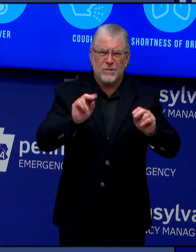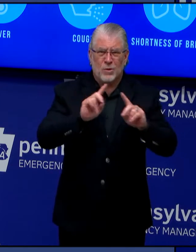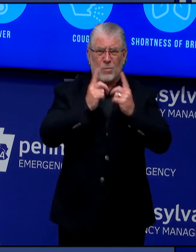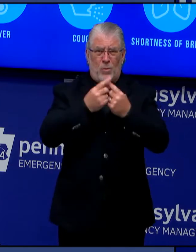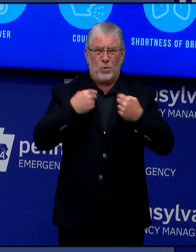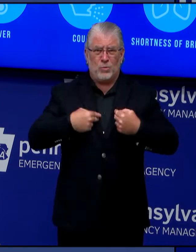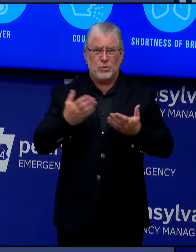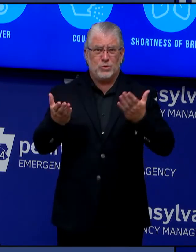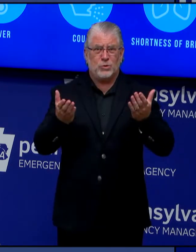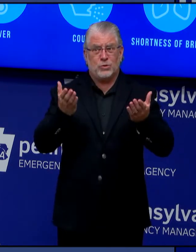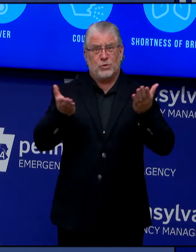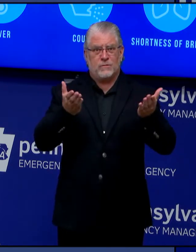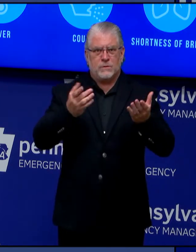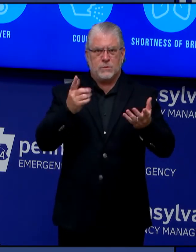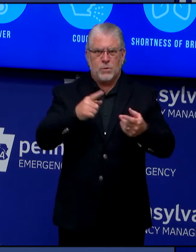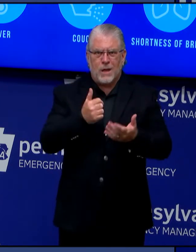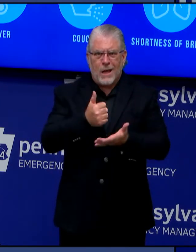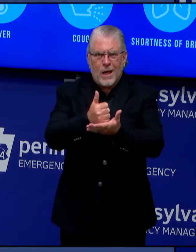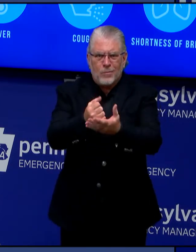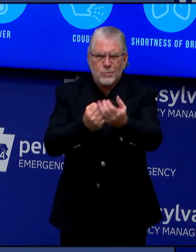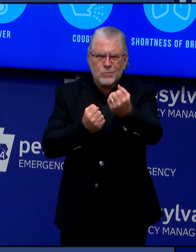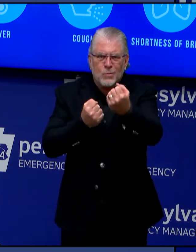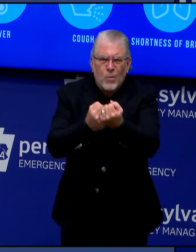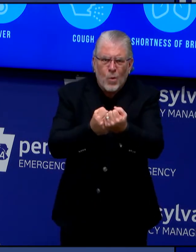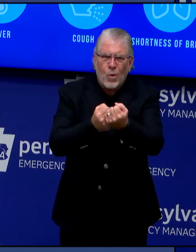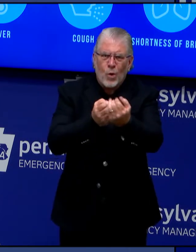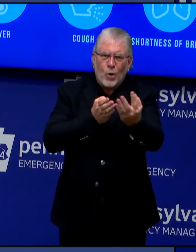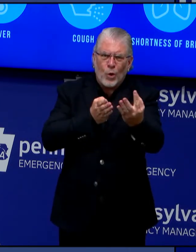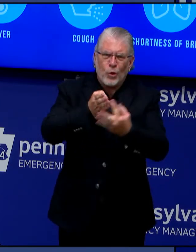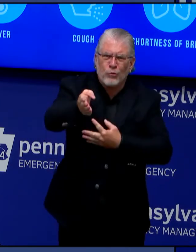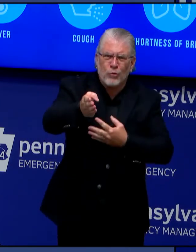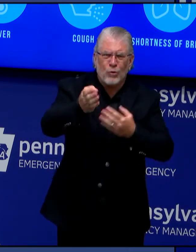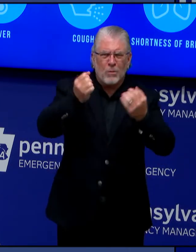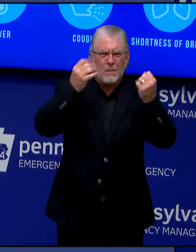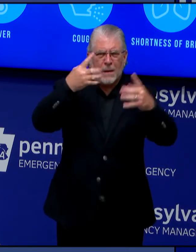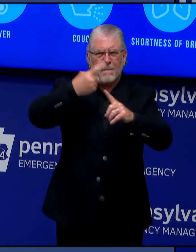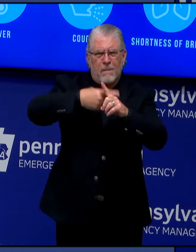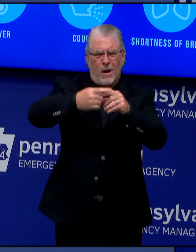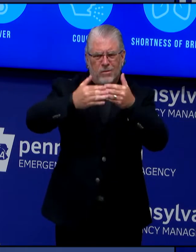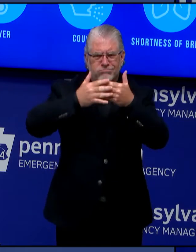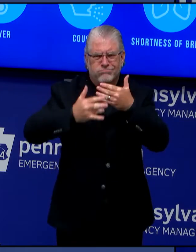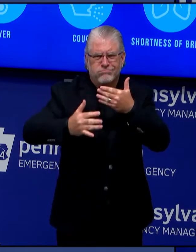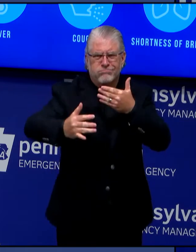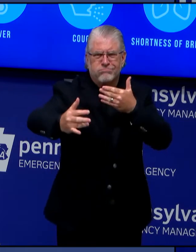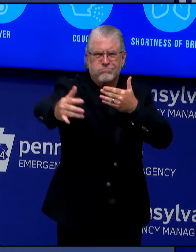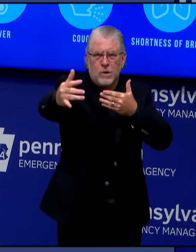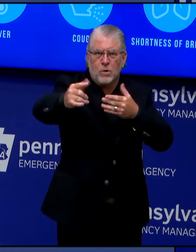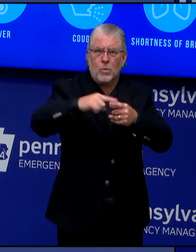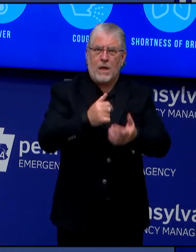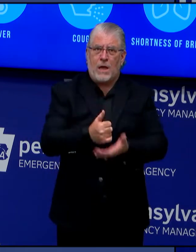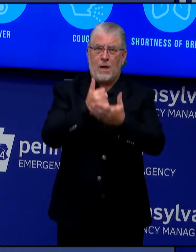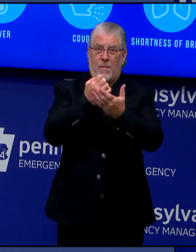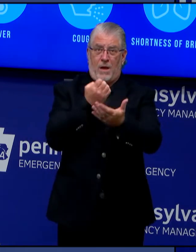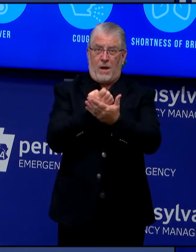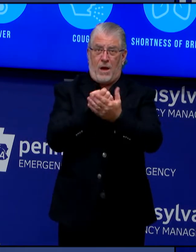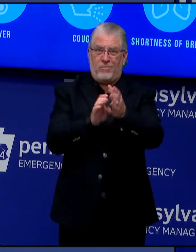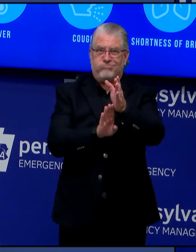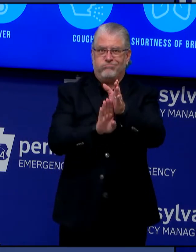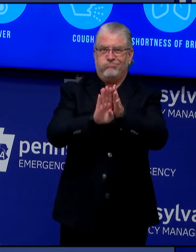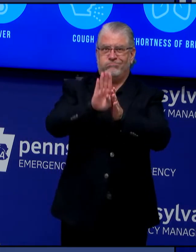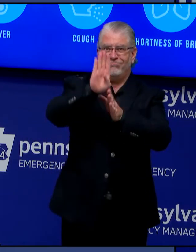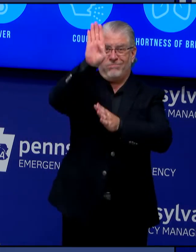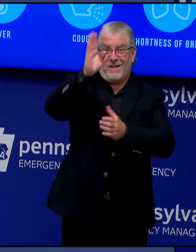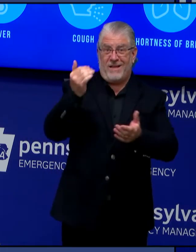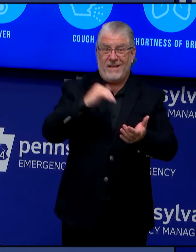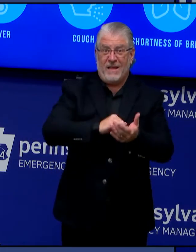months of rebuilding our economy that will follow. Pennsylvanians can apply for all of DHS's programs online